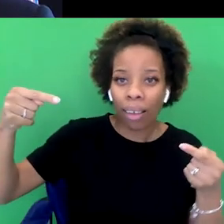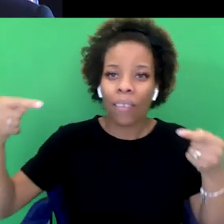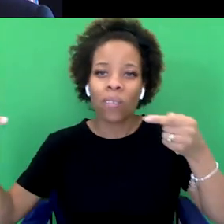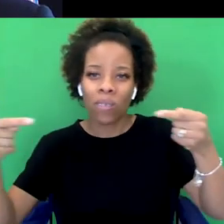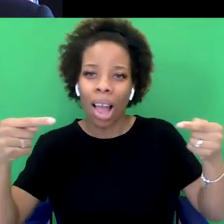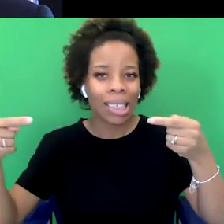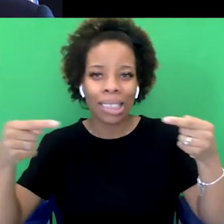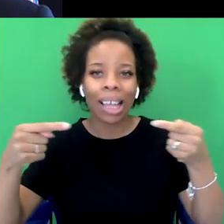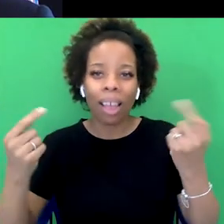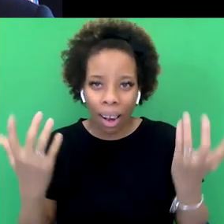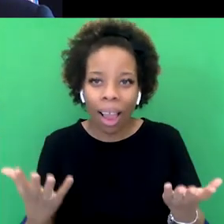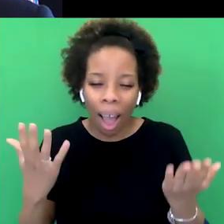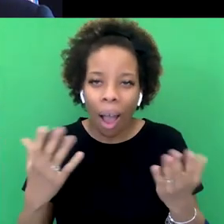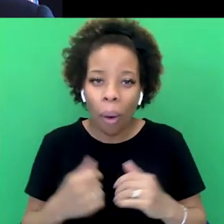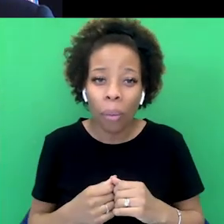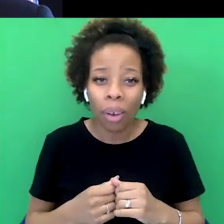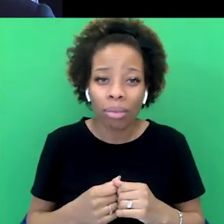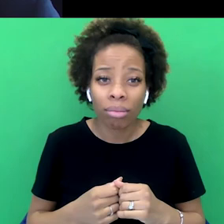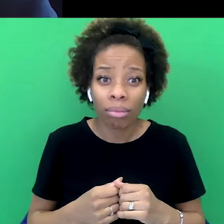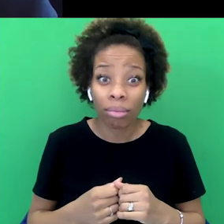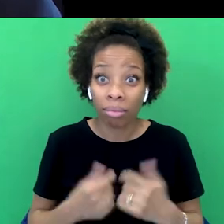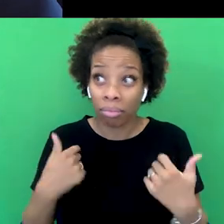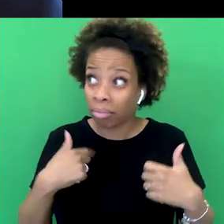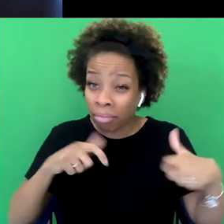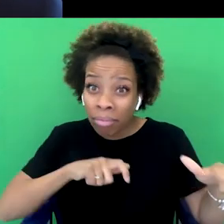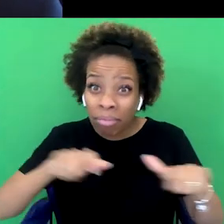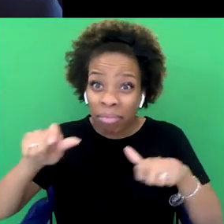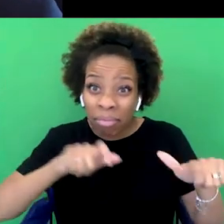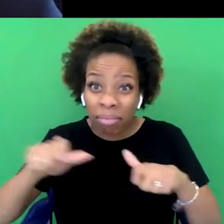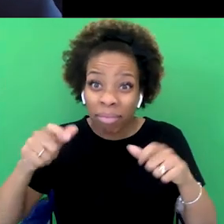the question is, how long is the death throes going to last?